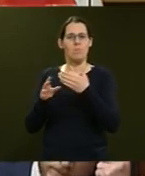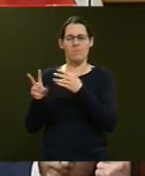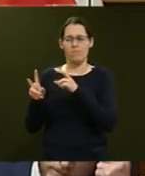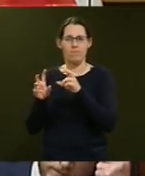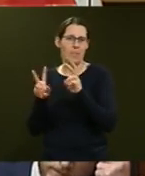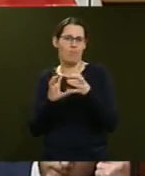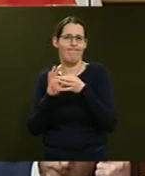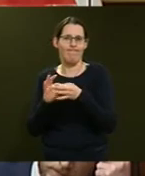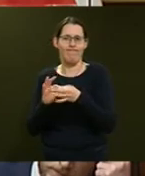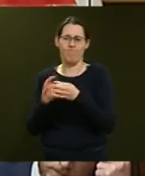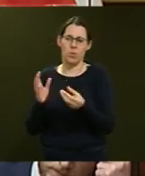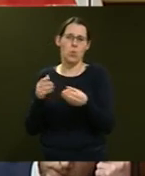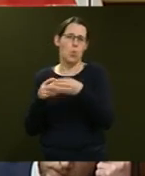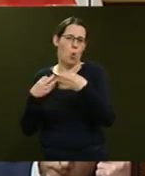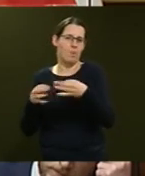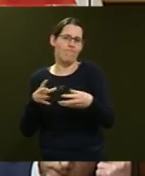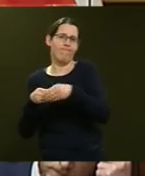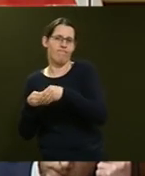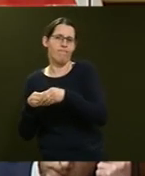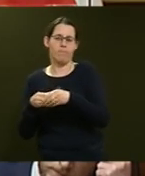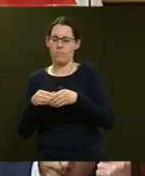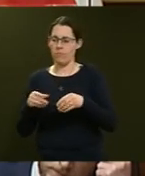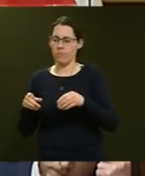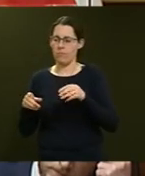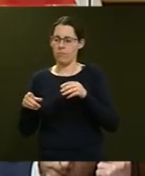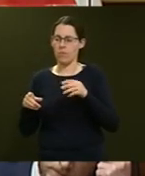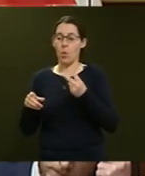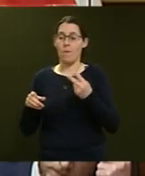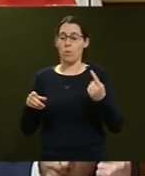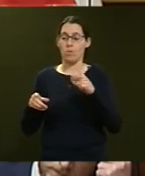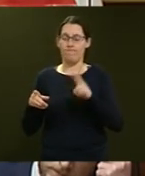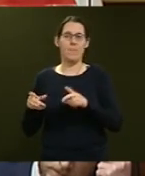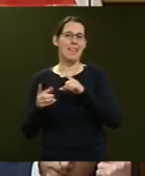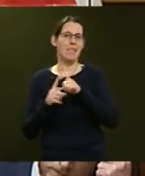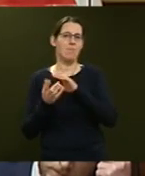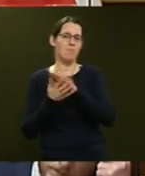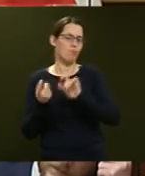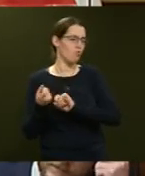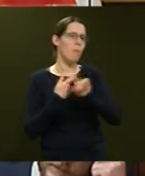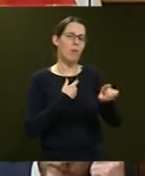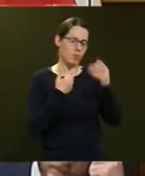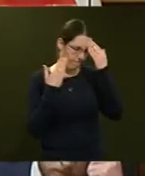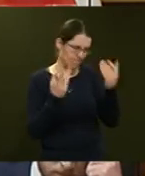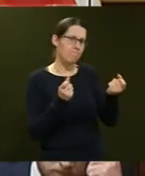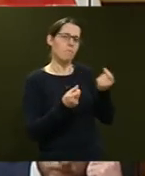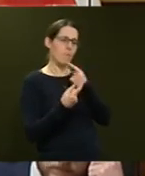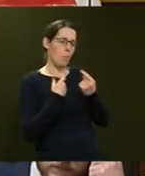day, Derek Handley responds to Claire Curran acknowledging the material and referring to the discussions that he is having with DIA.